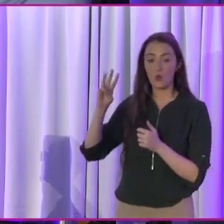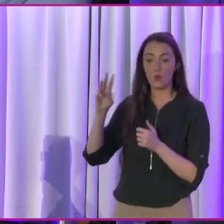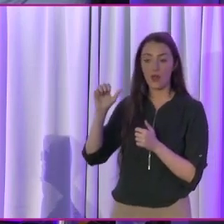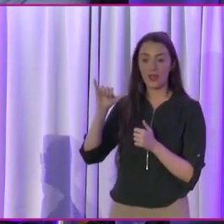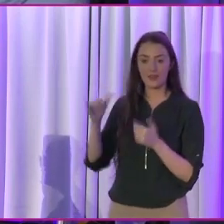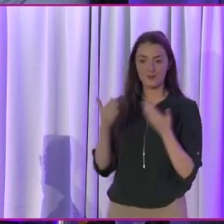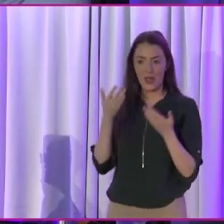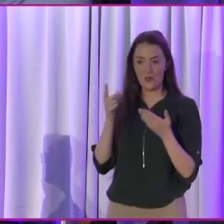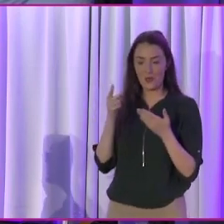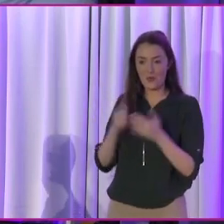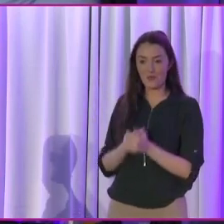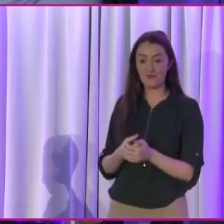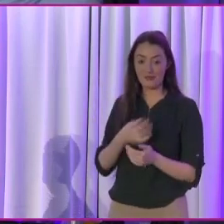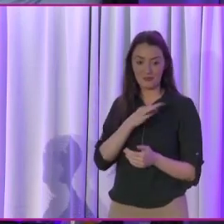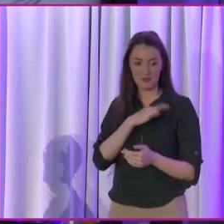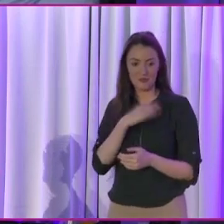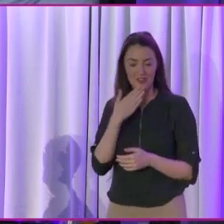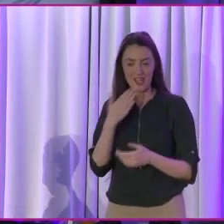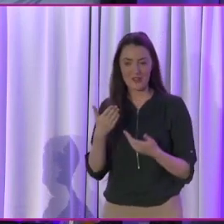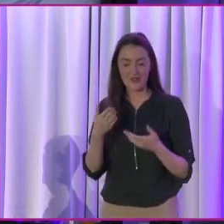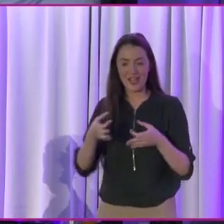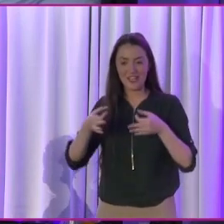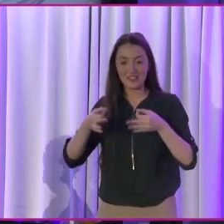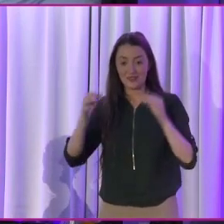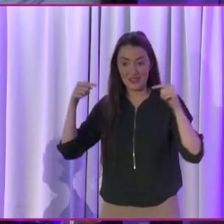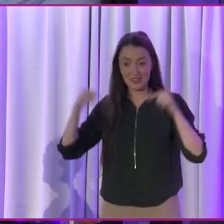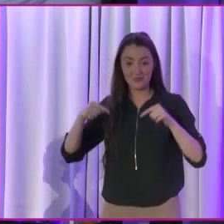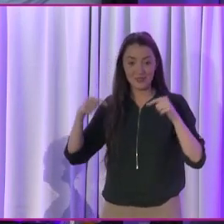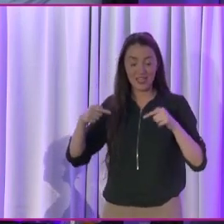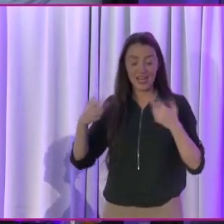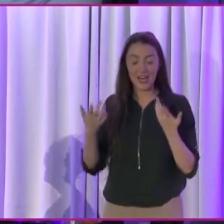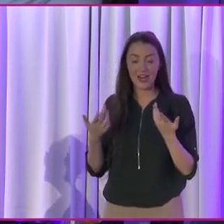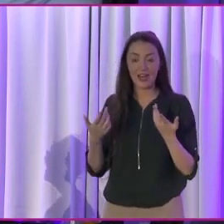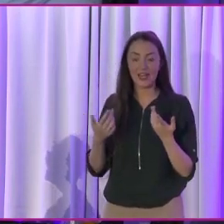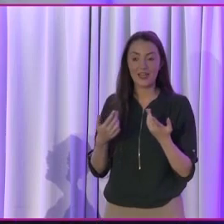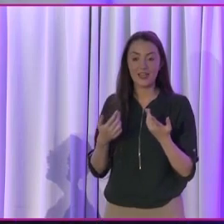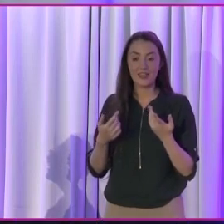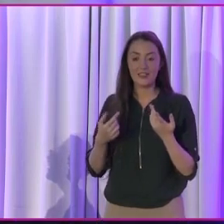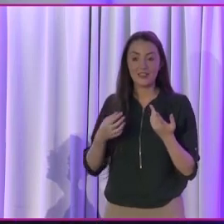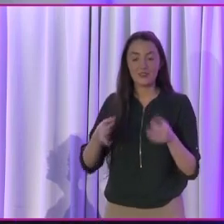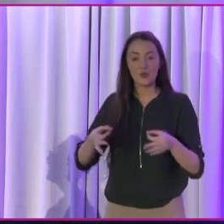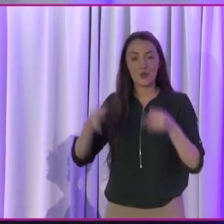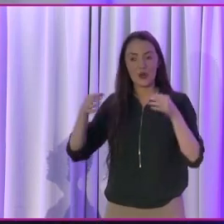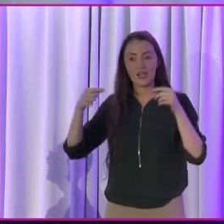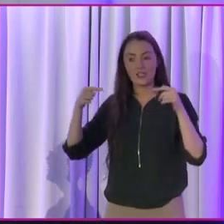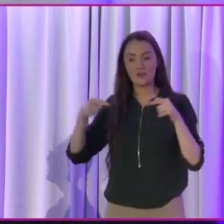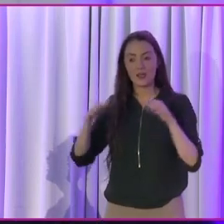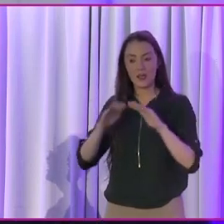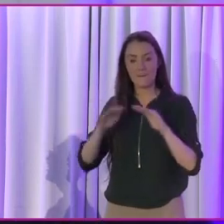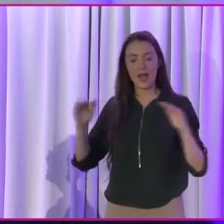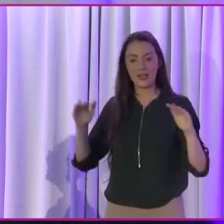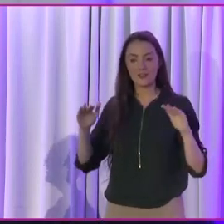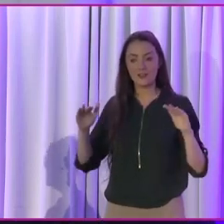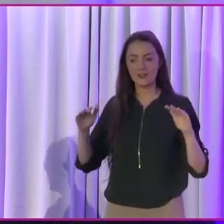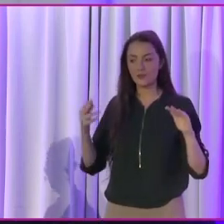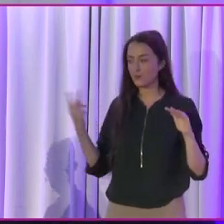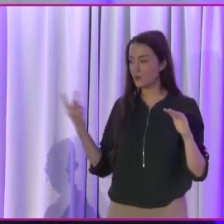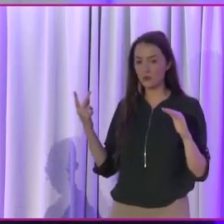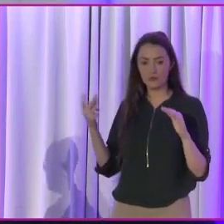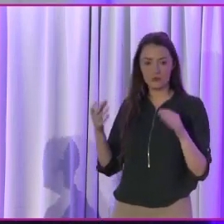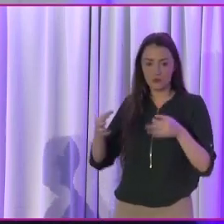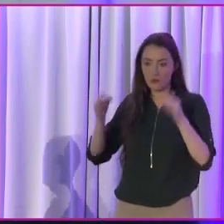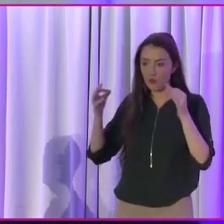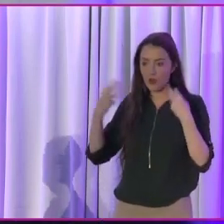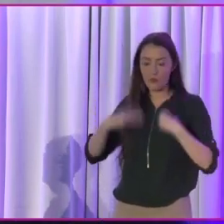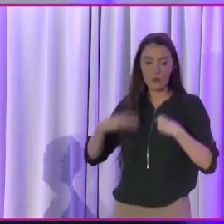How are you? Not too bad, how are you keeping it? Martin, it's great to be here. And you know, it's great to be in a panel with these two wonderful ladies.